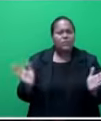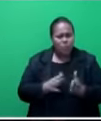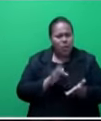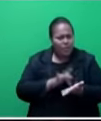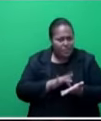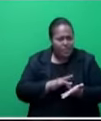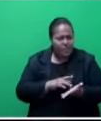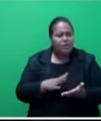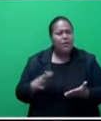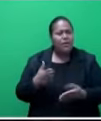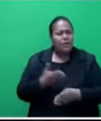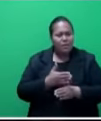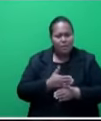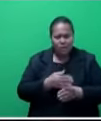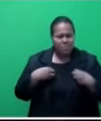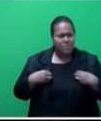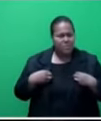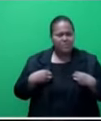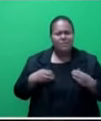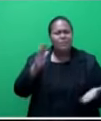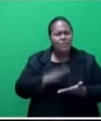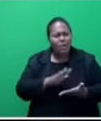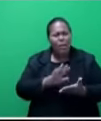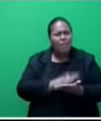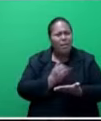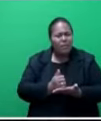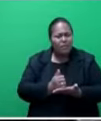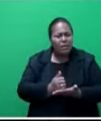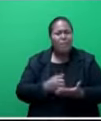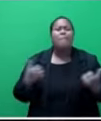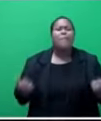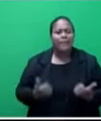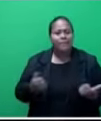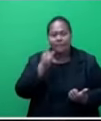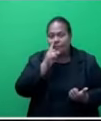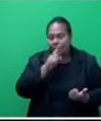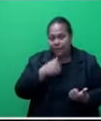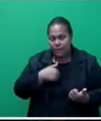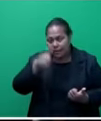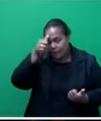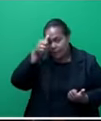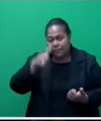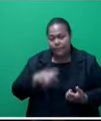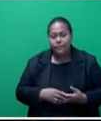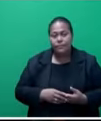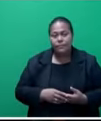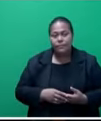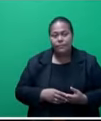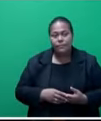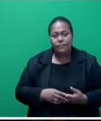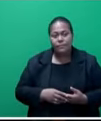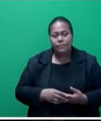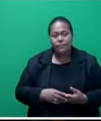get. But it's a very small amount. Many thousands I know are out there, you